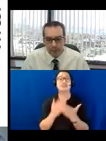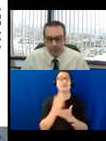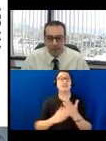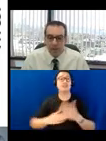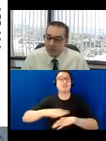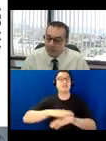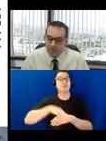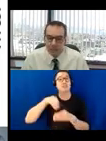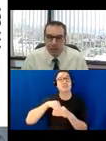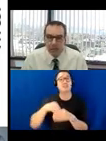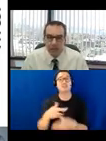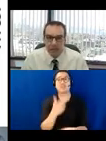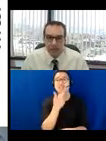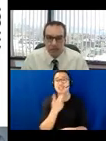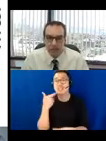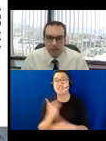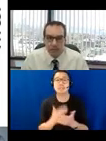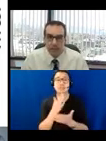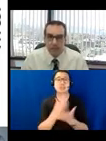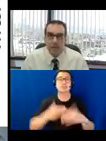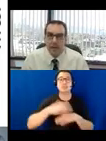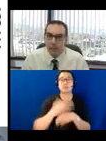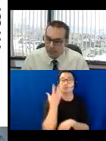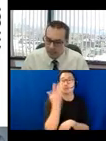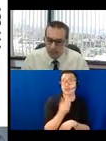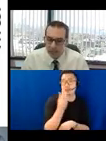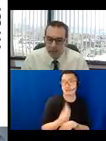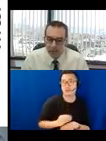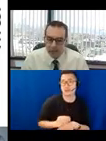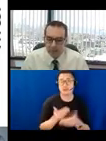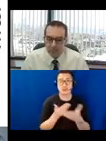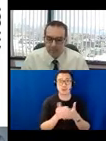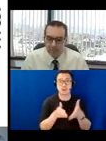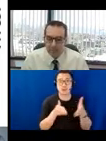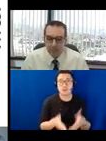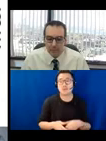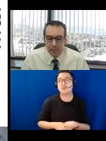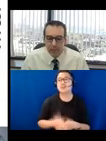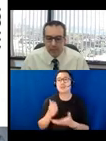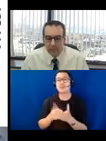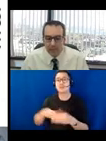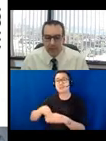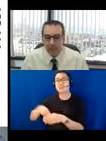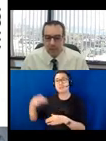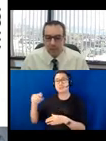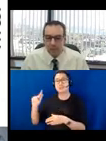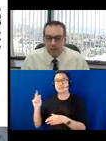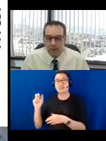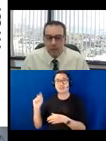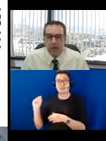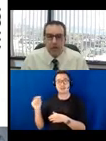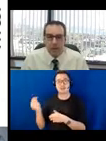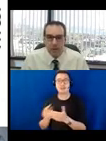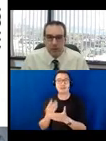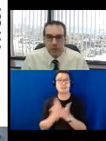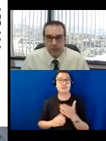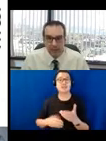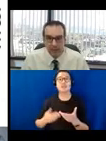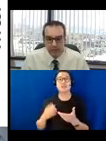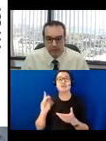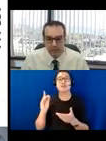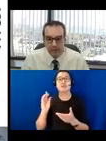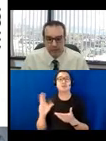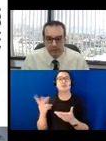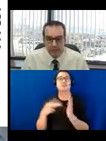they're provided on the sidewalk, they're provided within a parklet, and they're also provided on a dock to a